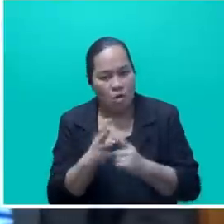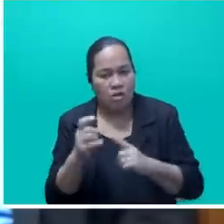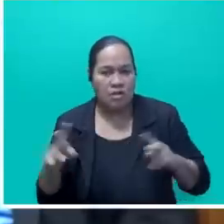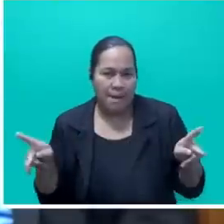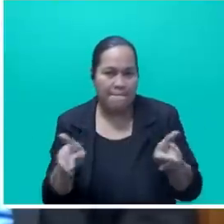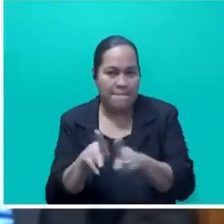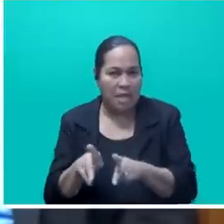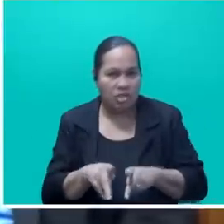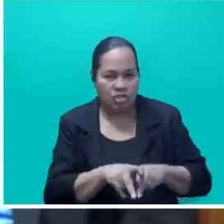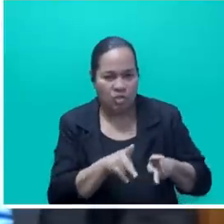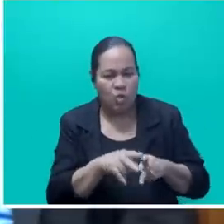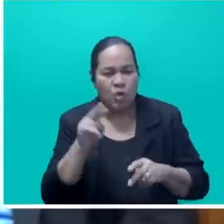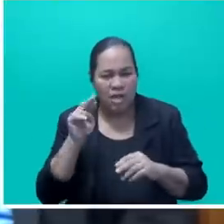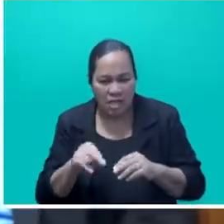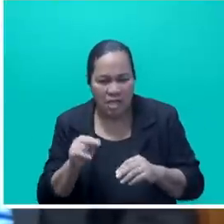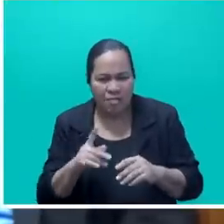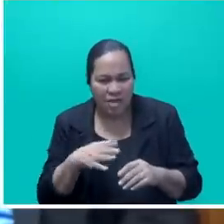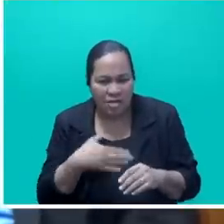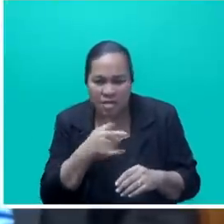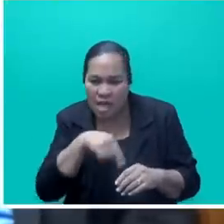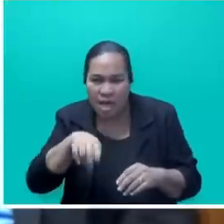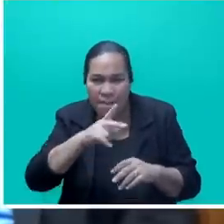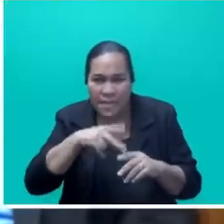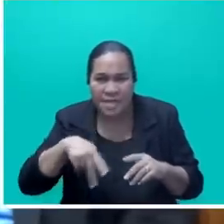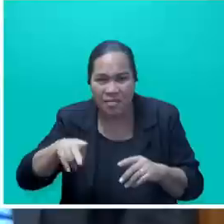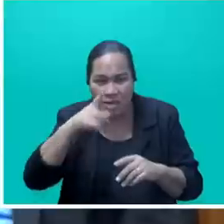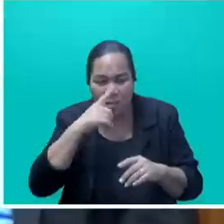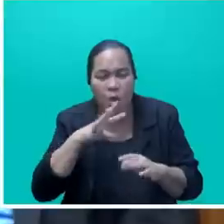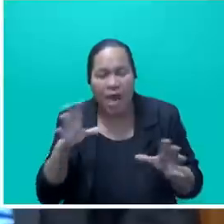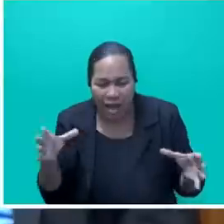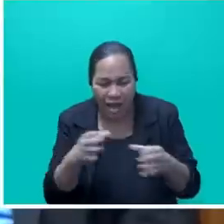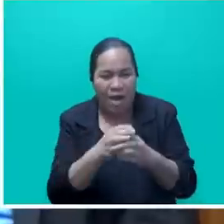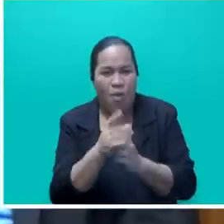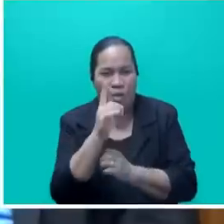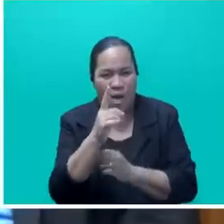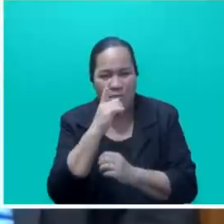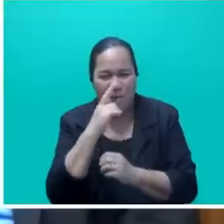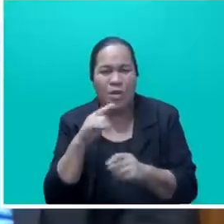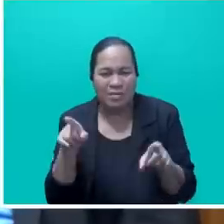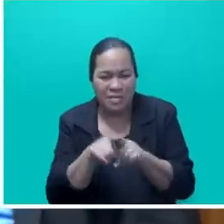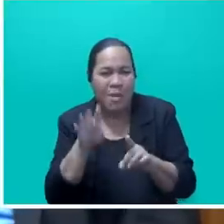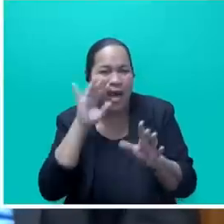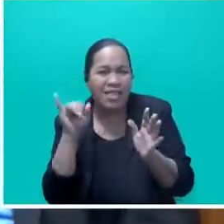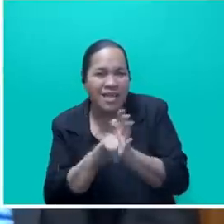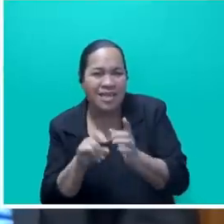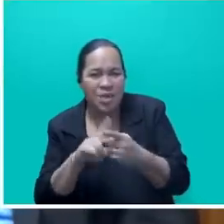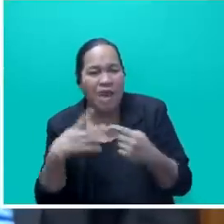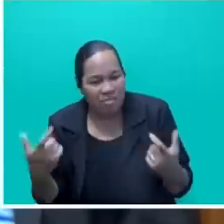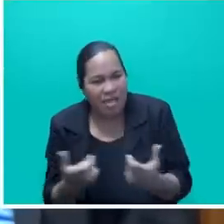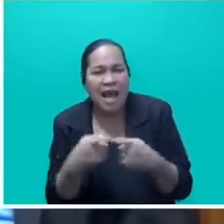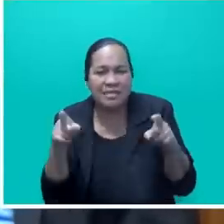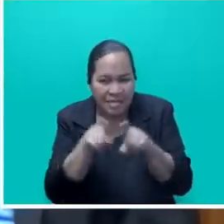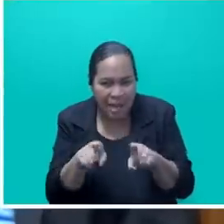We need to restore the balance of interest between Fiji and the Pacific. We are one people, with common identity and common challenges and opportunities.